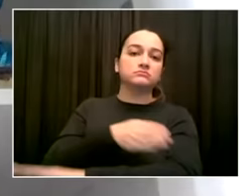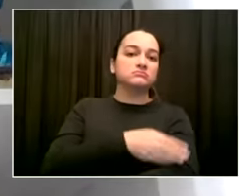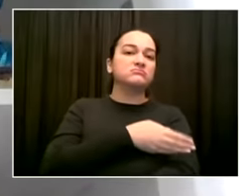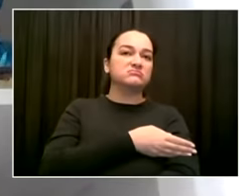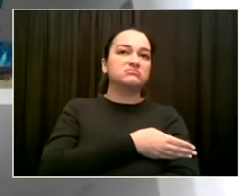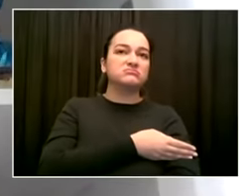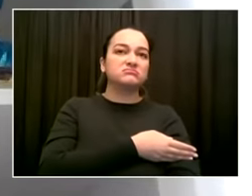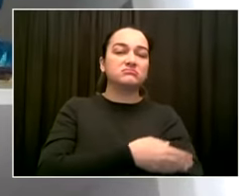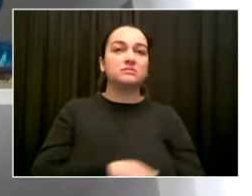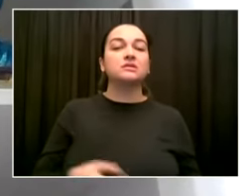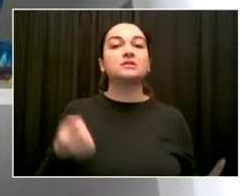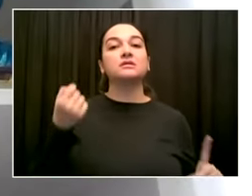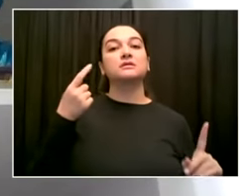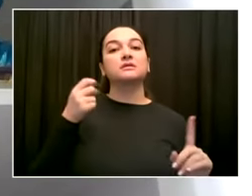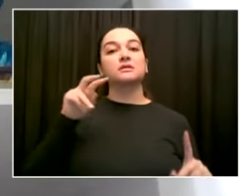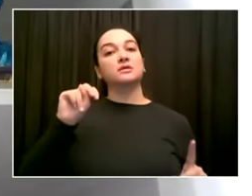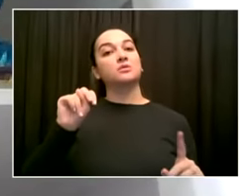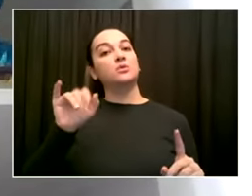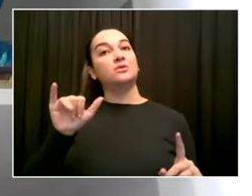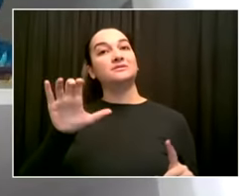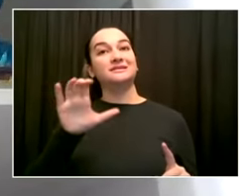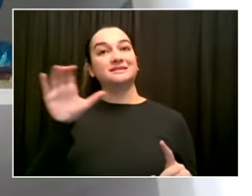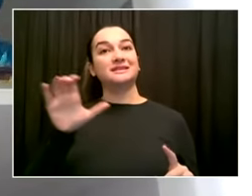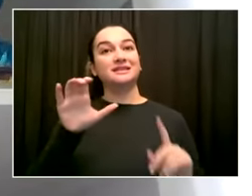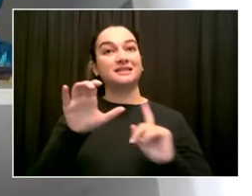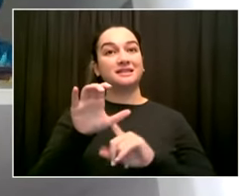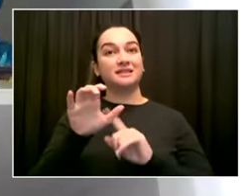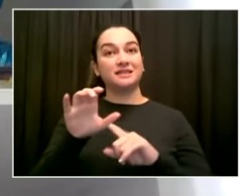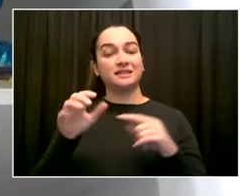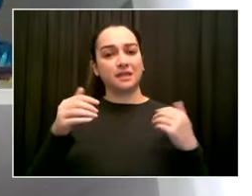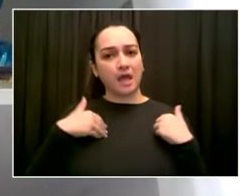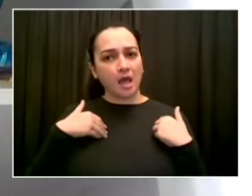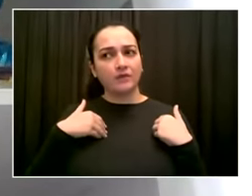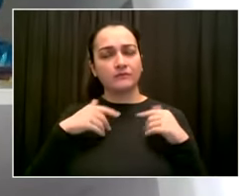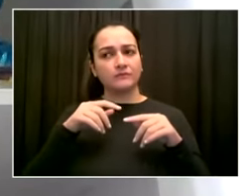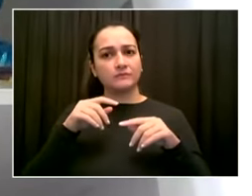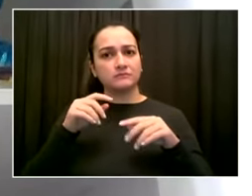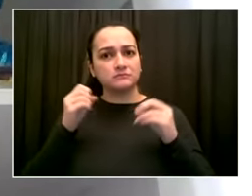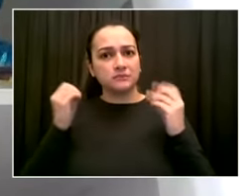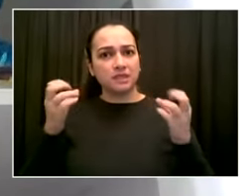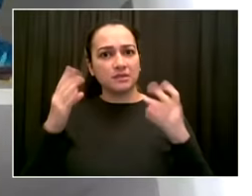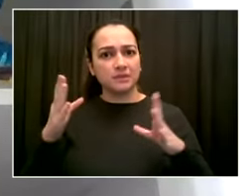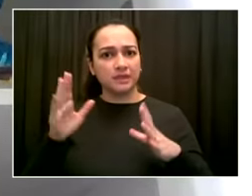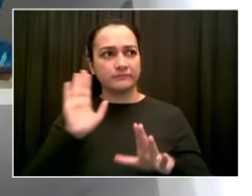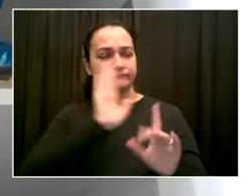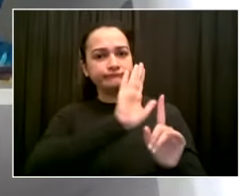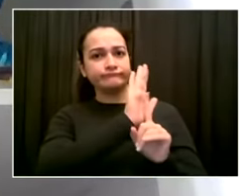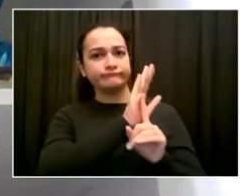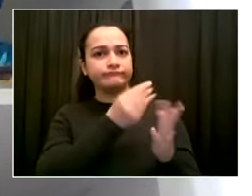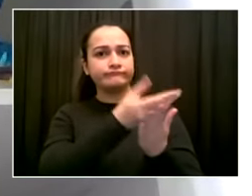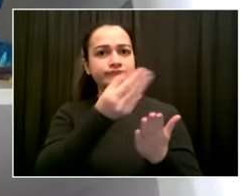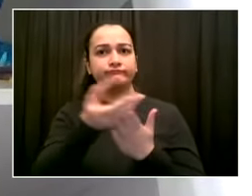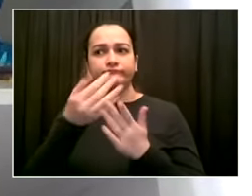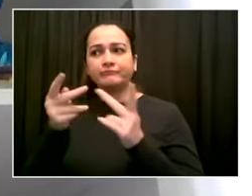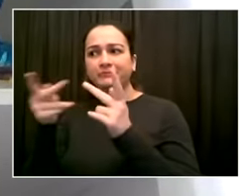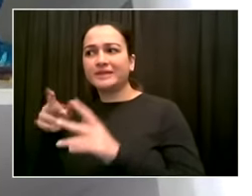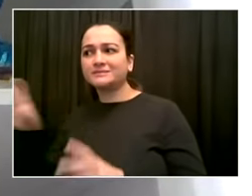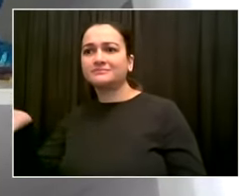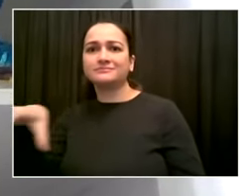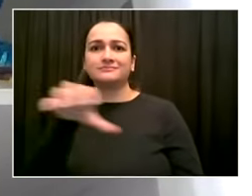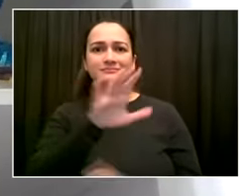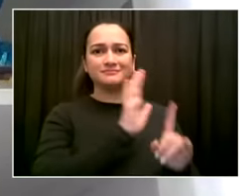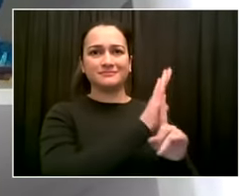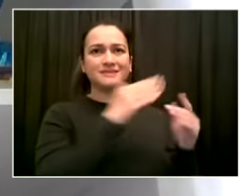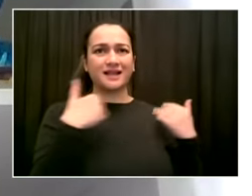allow more businesses, small businesses, businesses that have existed here in New York City before, and others that haven't. Bringing them in to